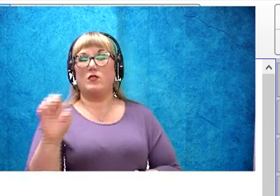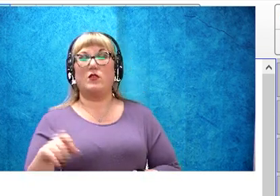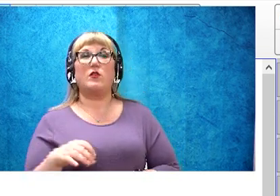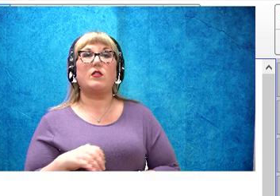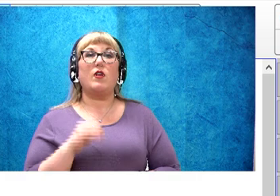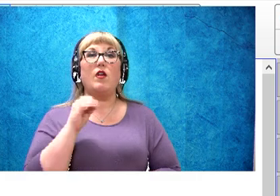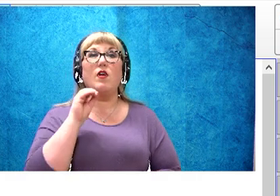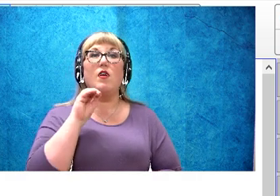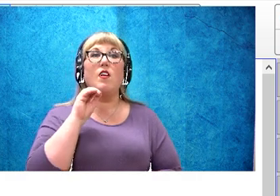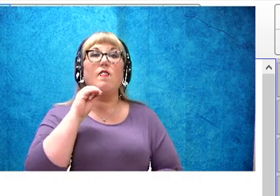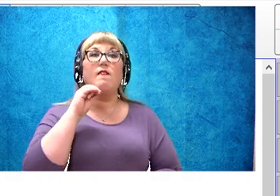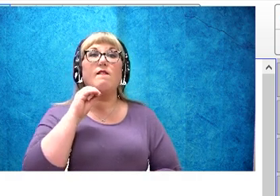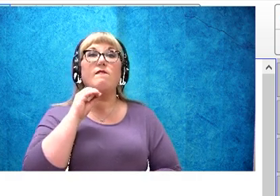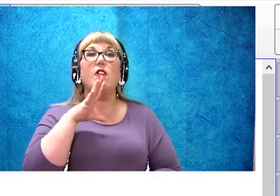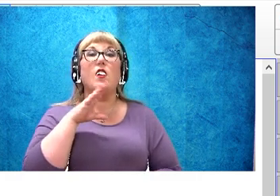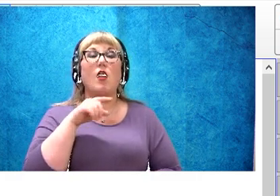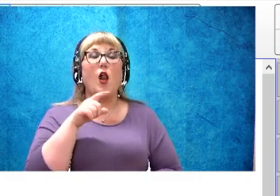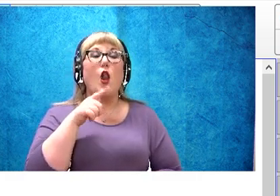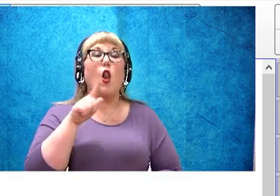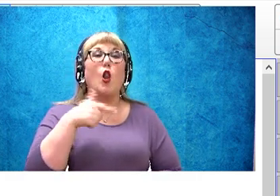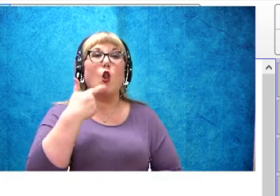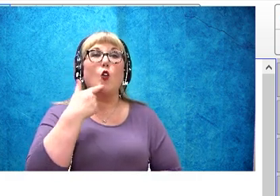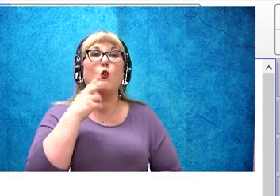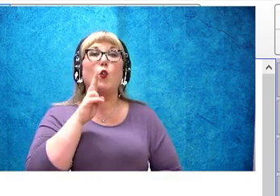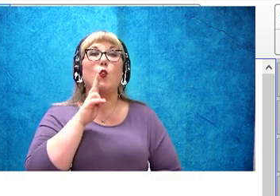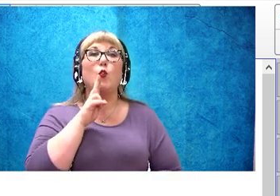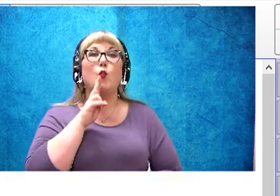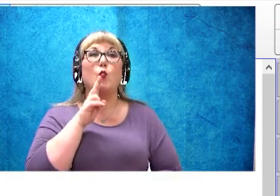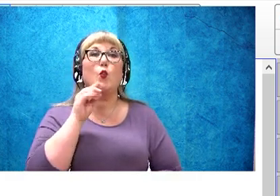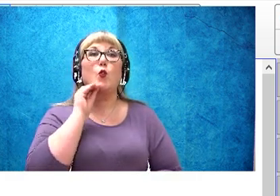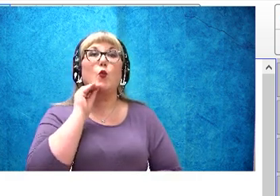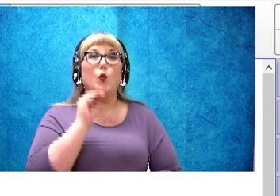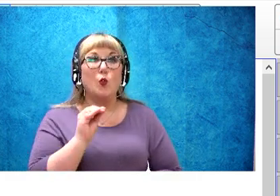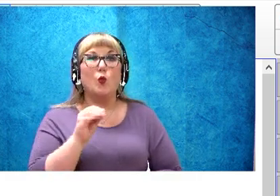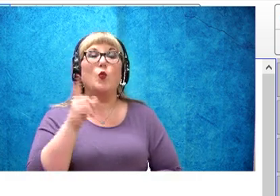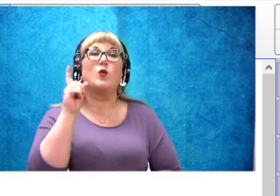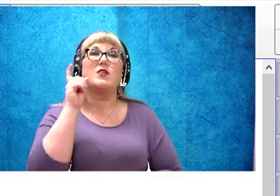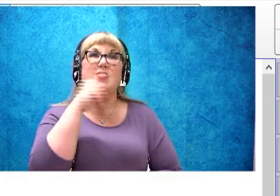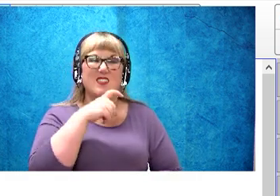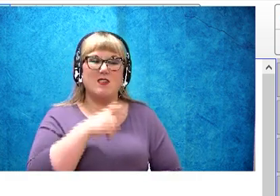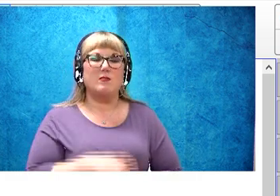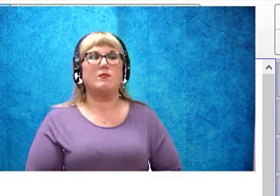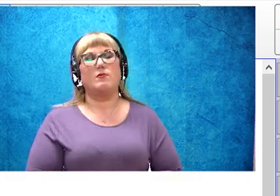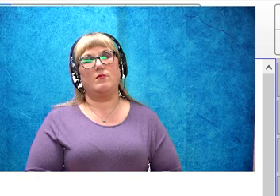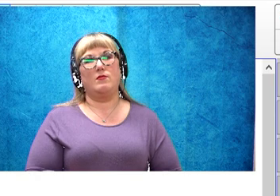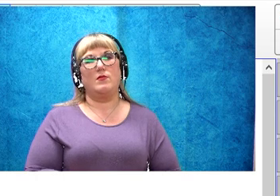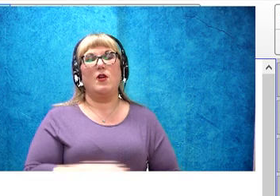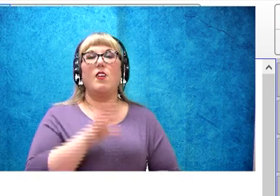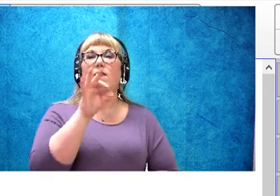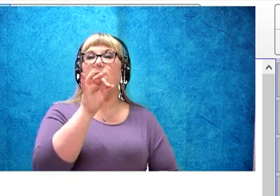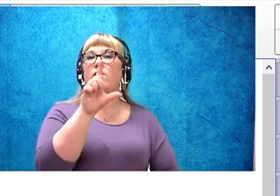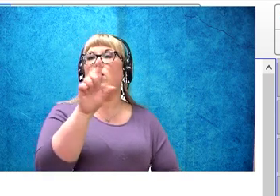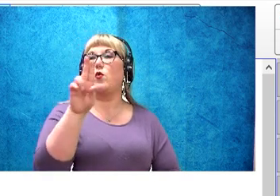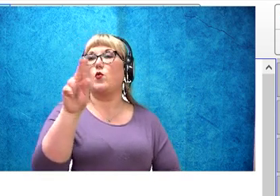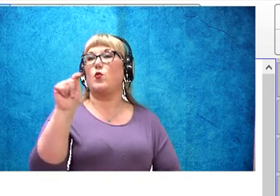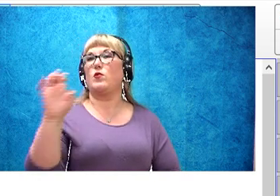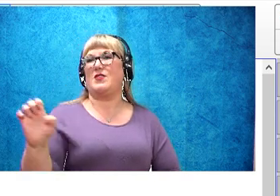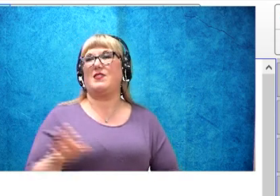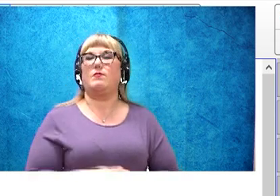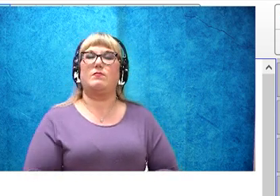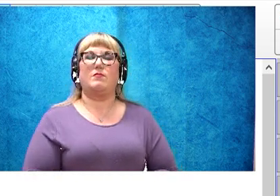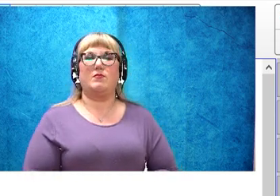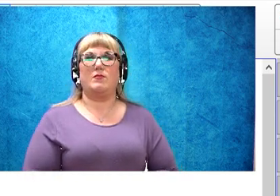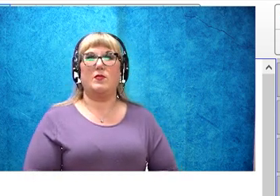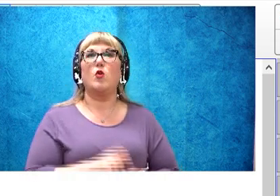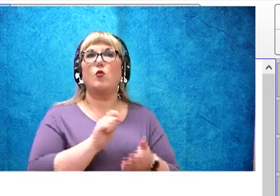fu-u-t, I know that magic E allows the letter U to say oo, let's write the